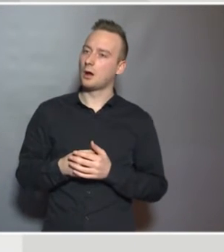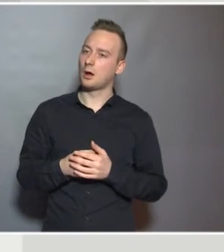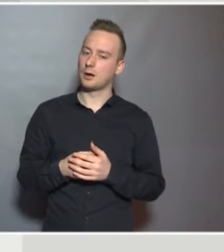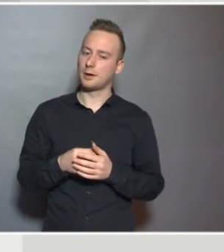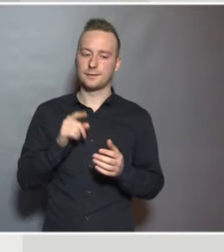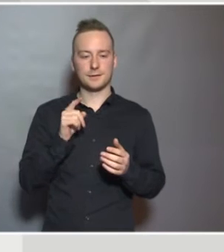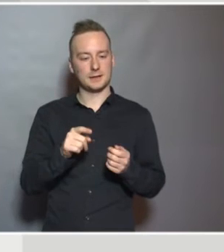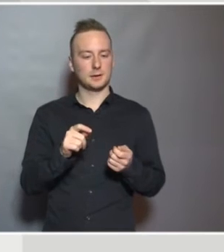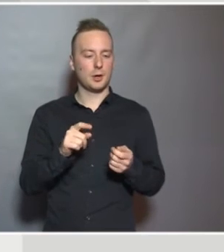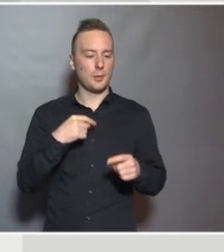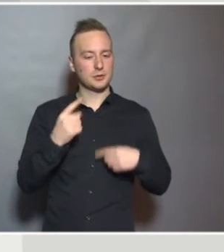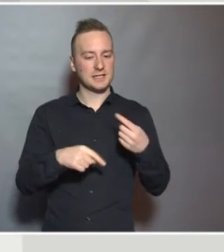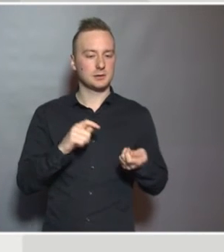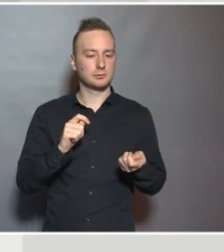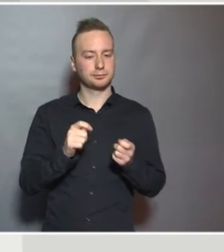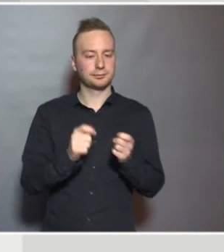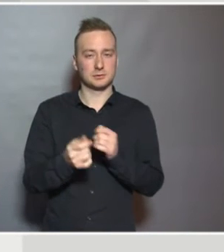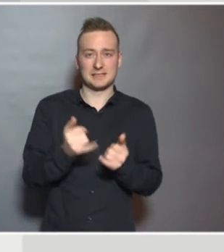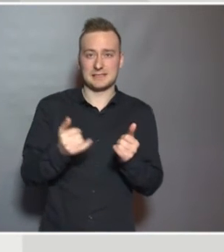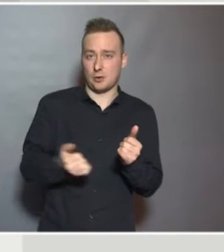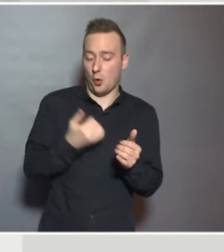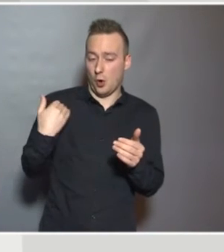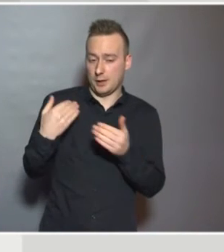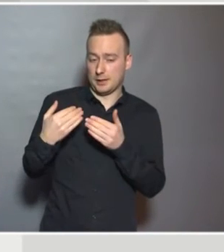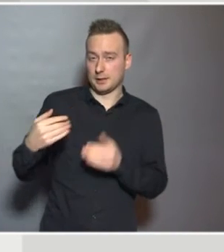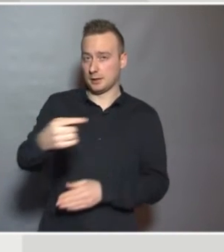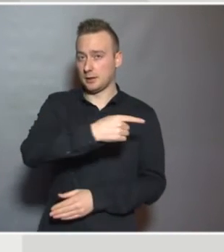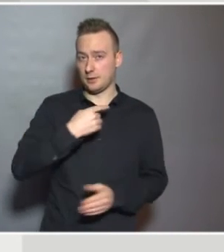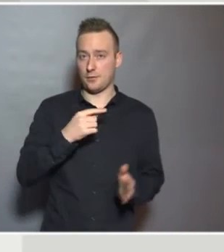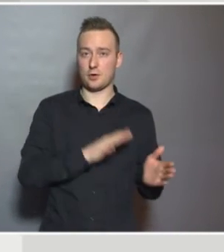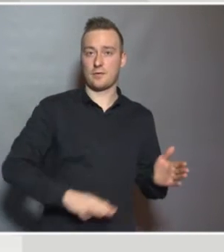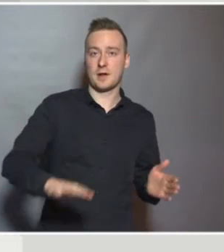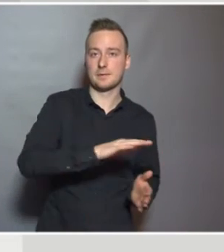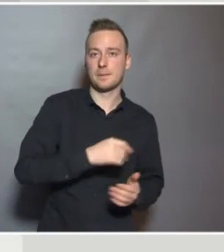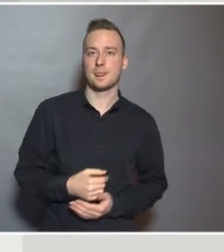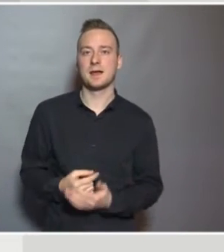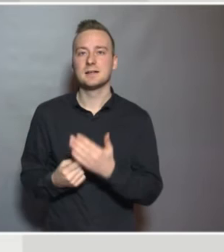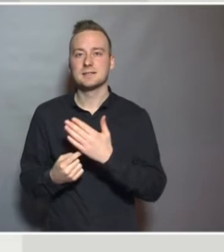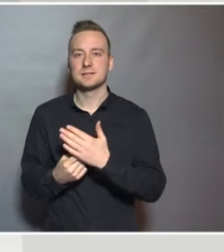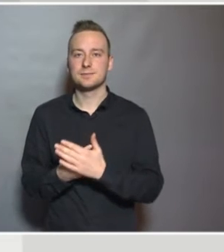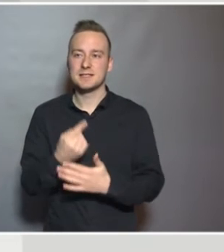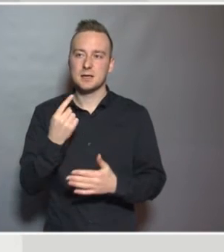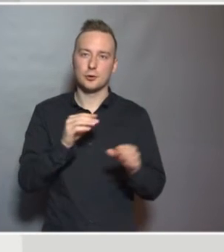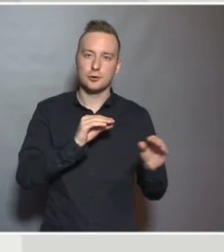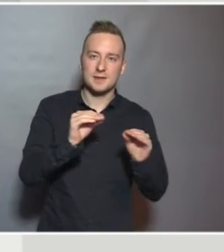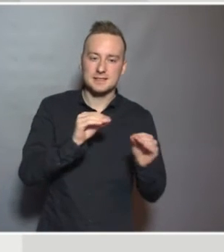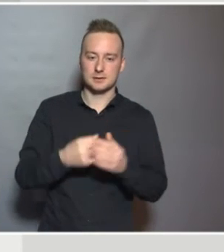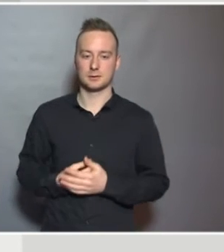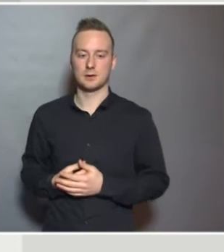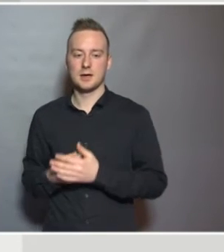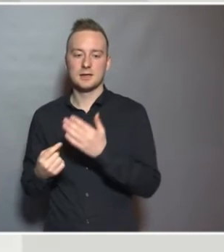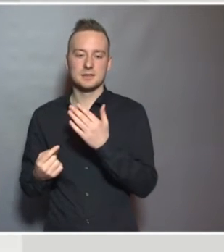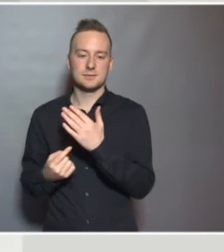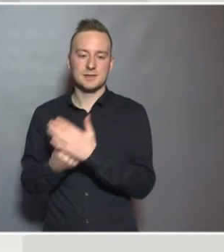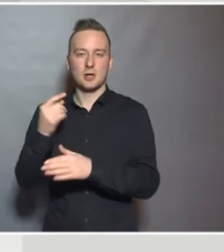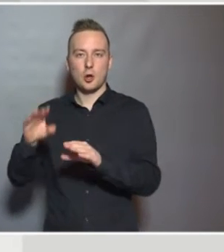process that has happened over recent years in our field. Special needs education, special educational needs.